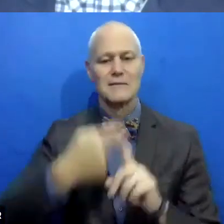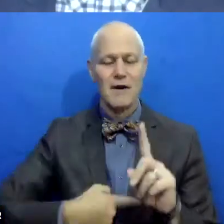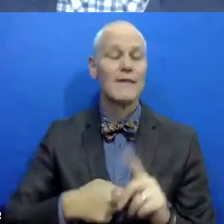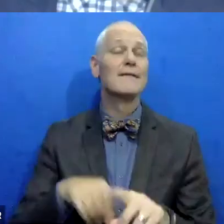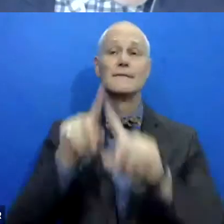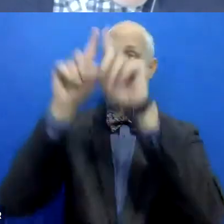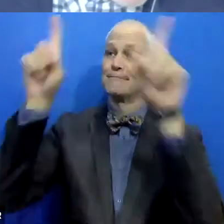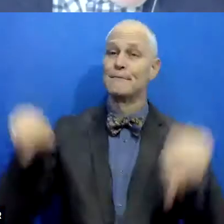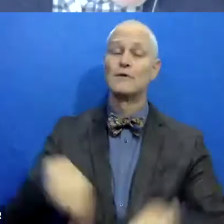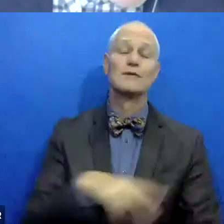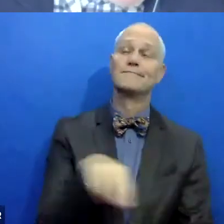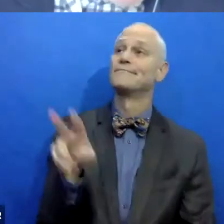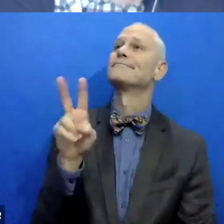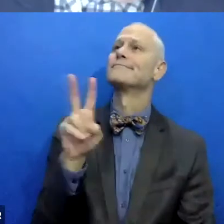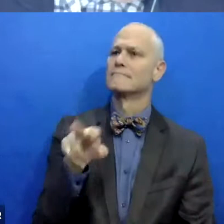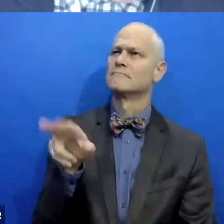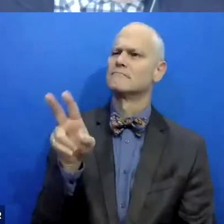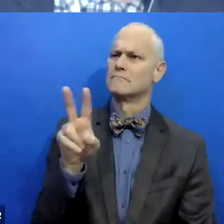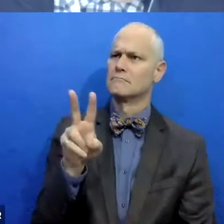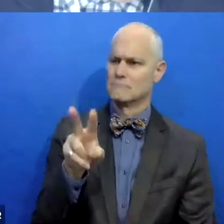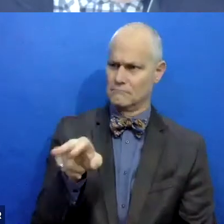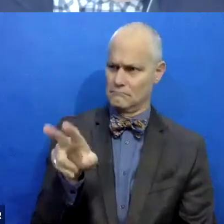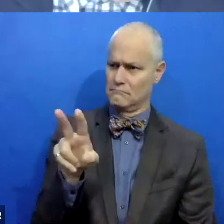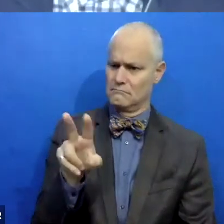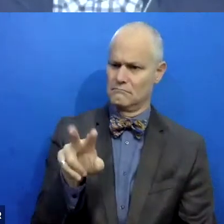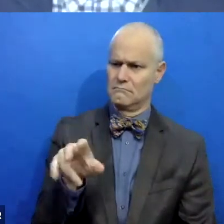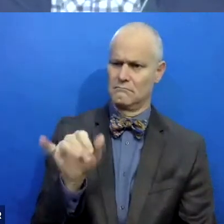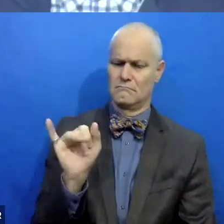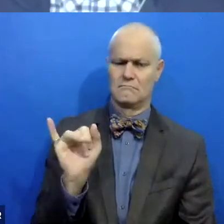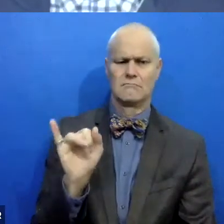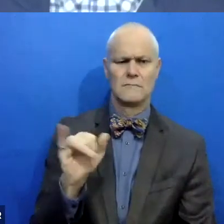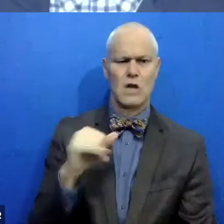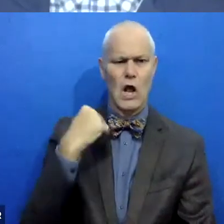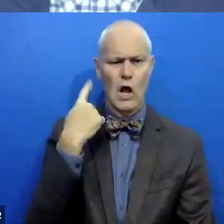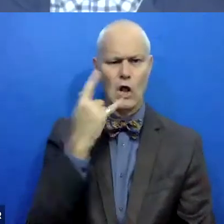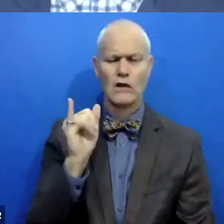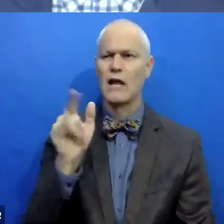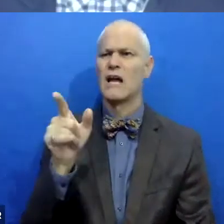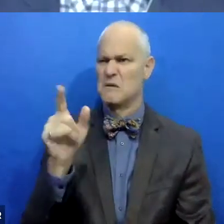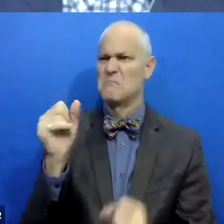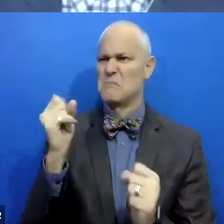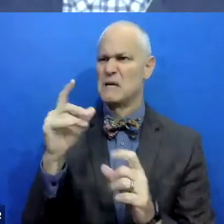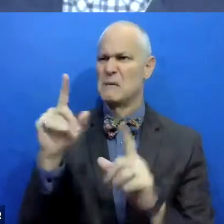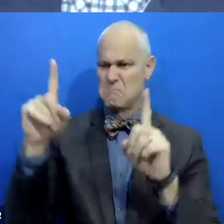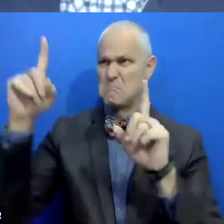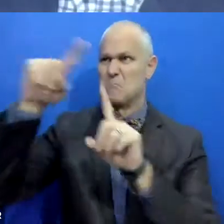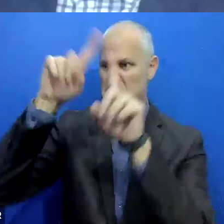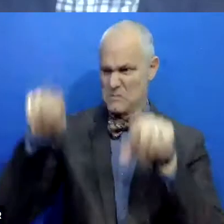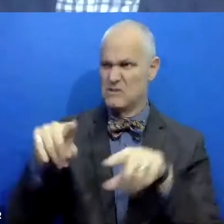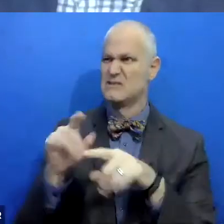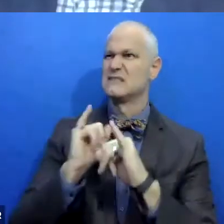events and realized that it looked like a lot of posters I had seen in similar situations